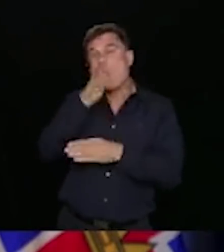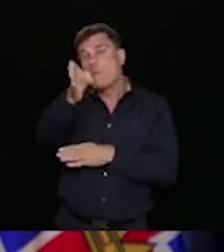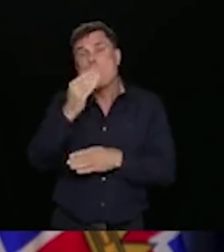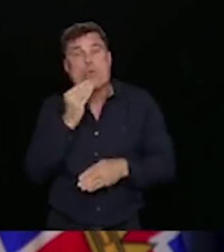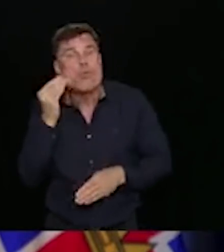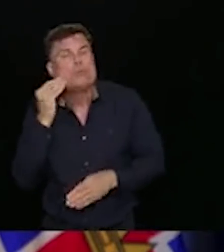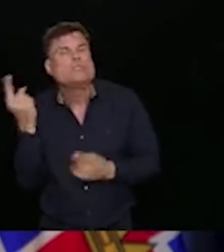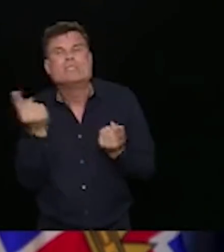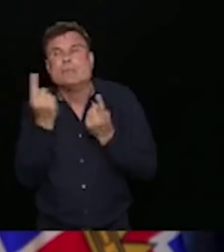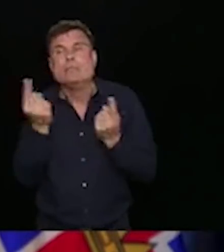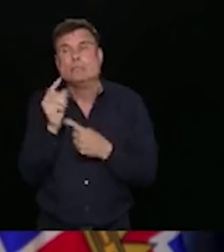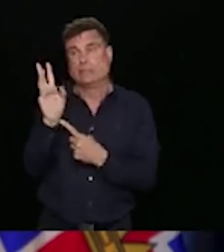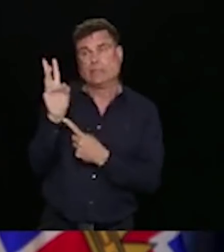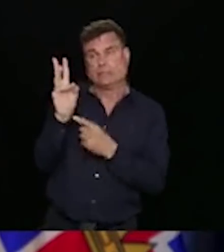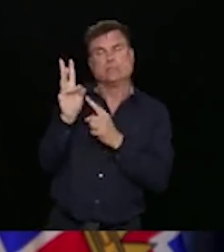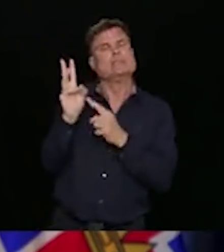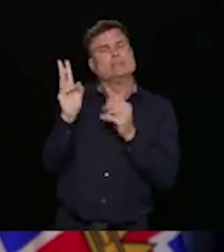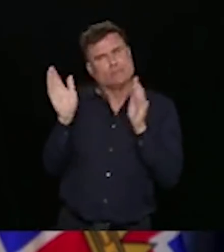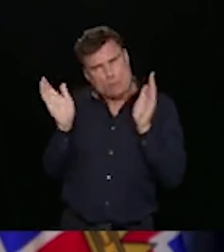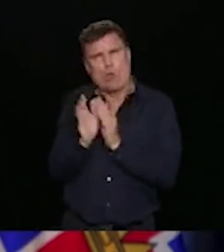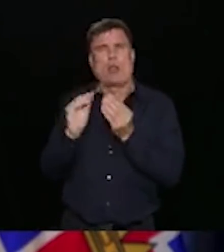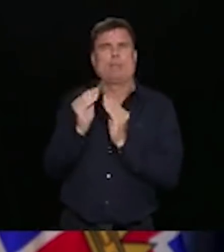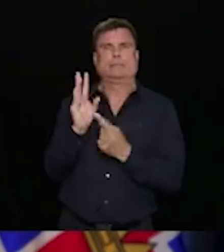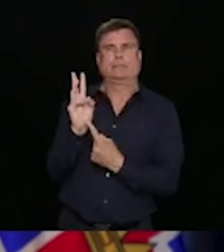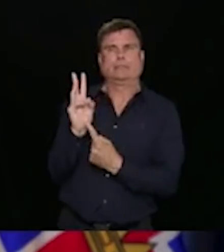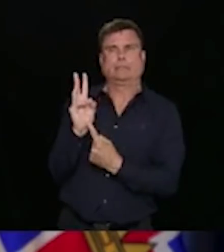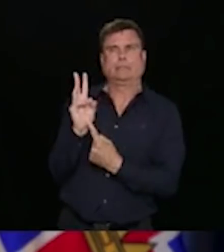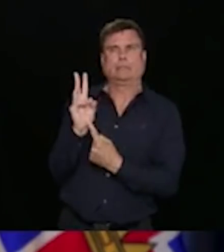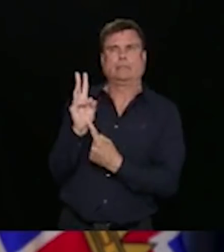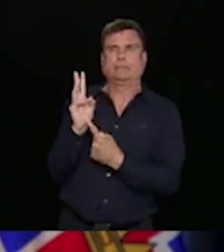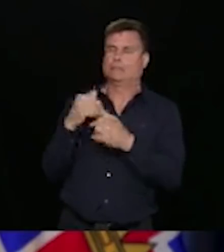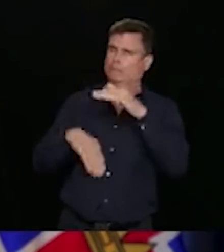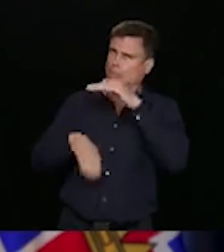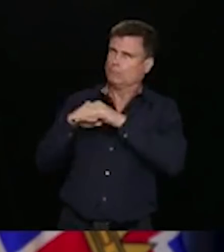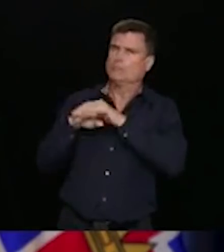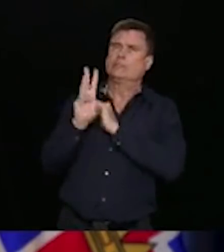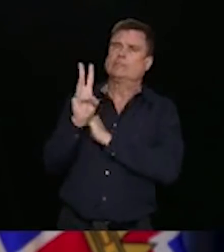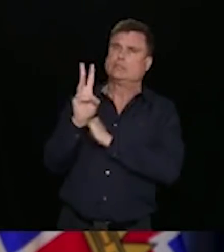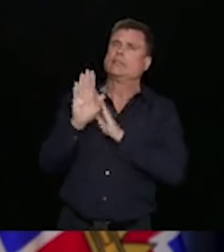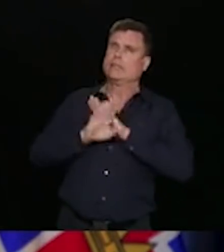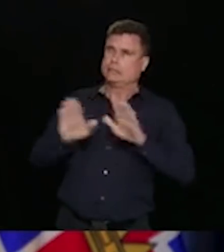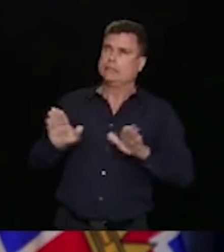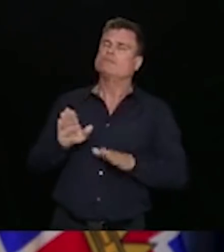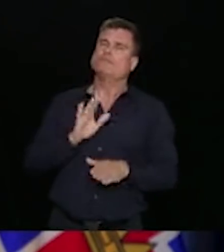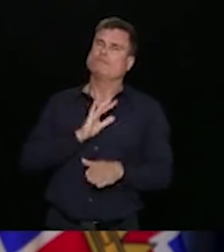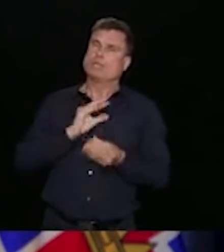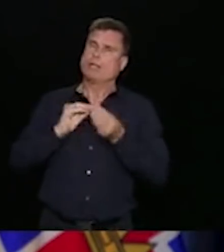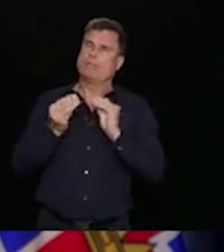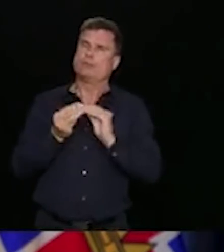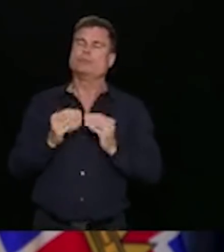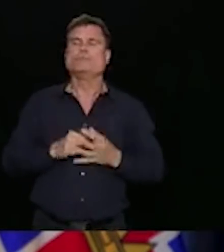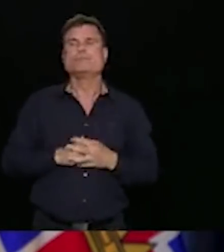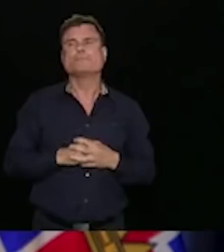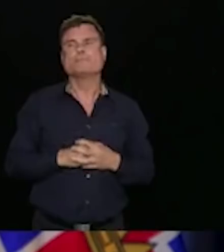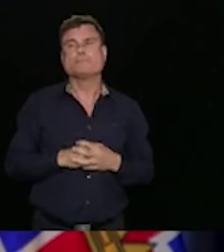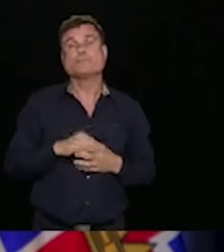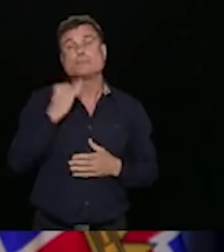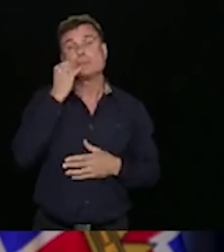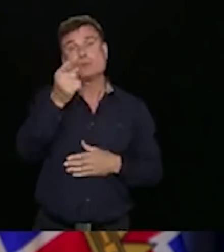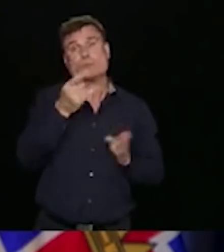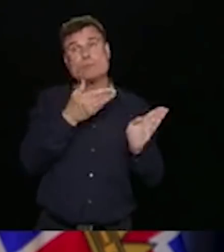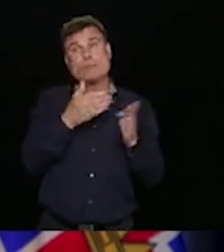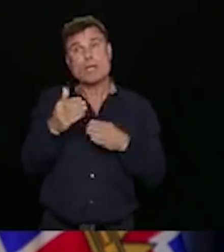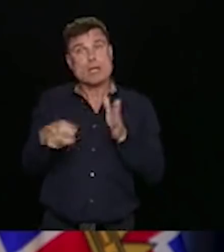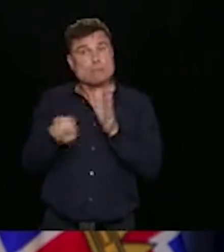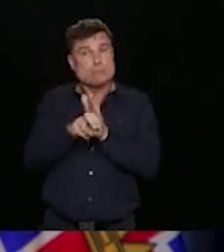to more of us in our communities right now. If you are going into a small store or taking transit where it is difficult